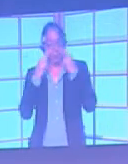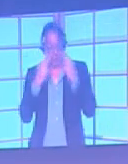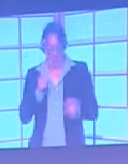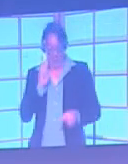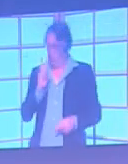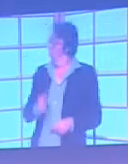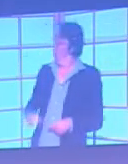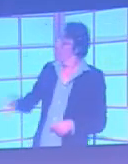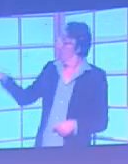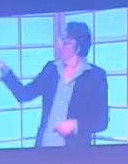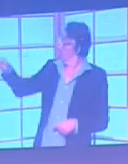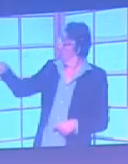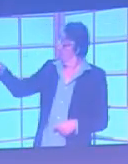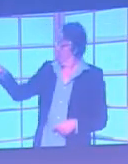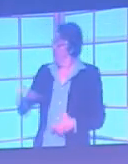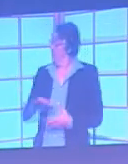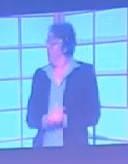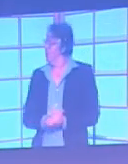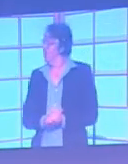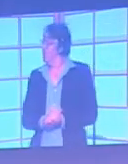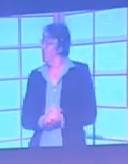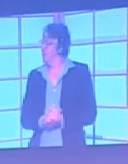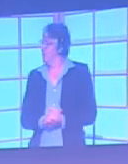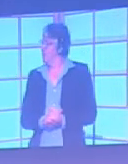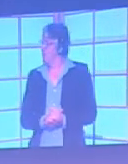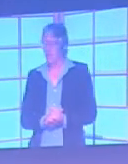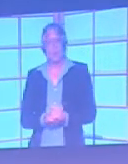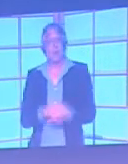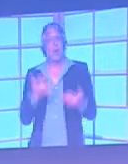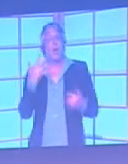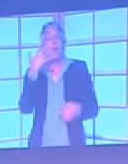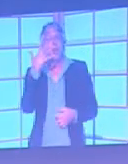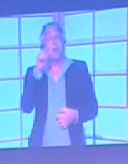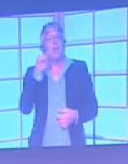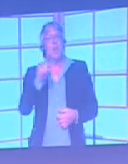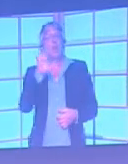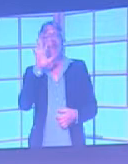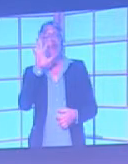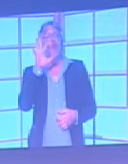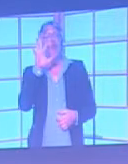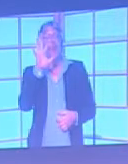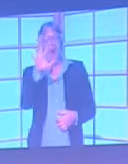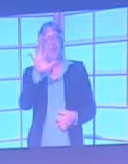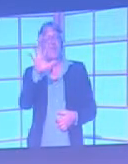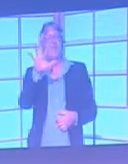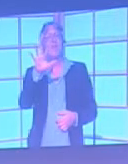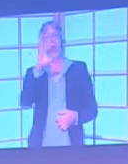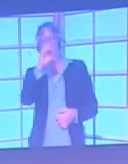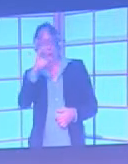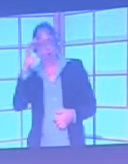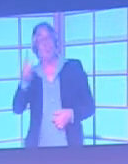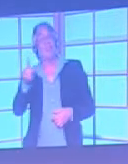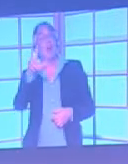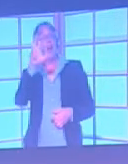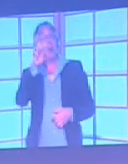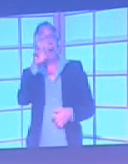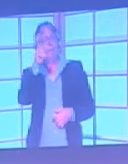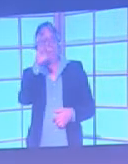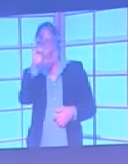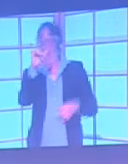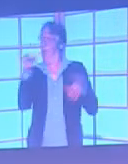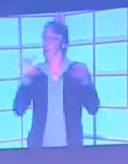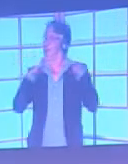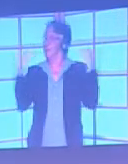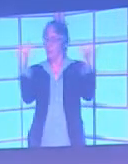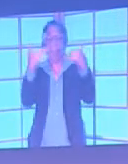stadium who are colourblind, and it'll be about 5,500 people. So, I've blocked them all out and put them quite close together, so you can